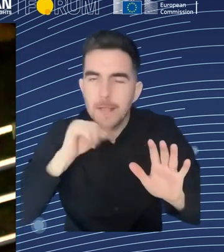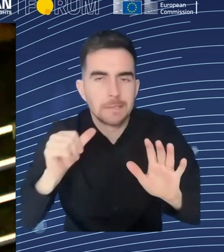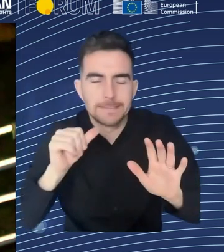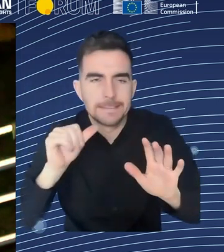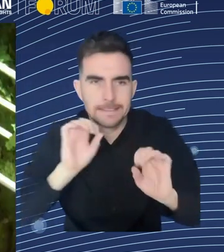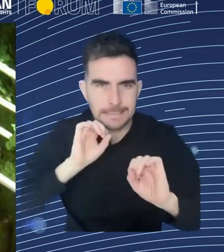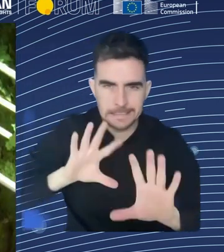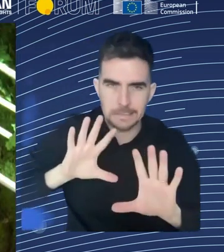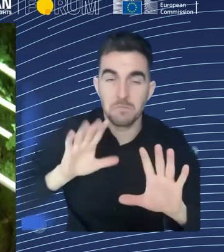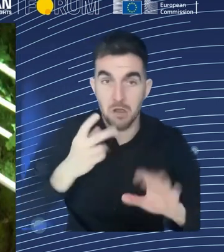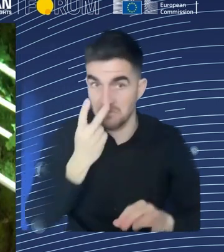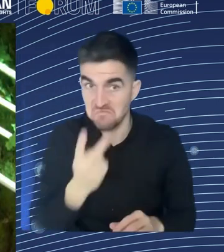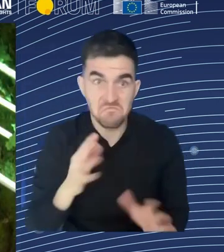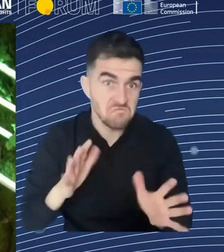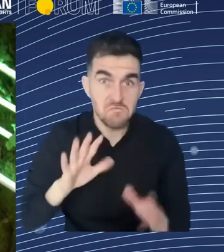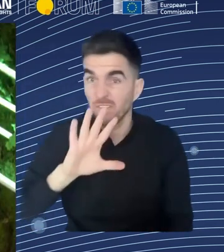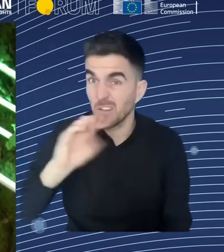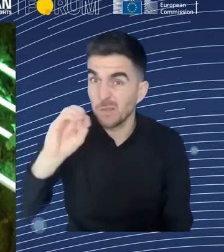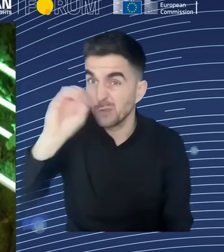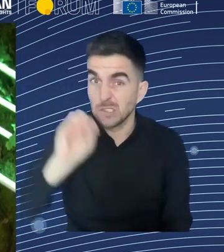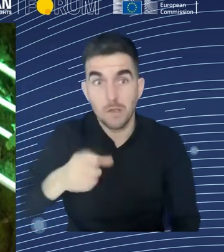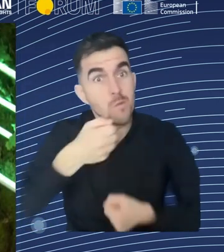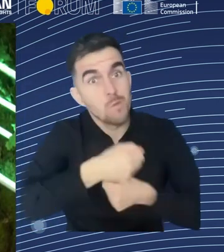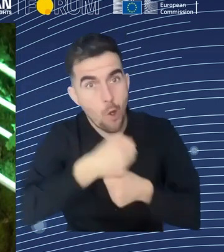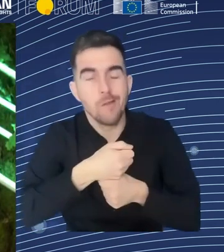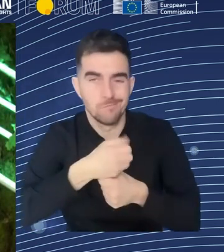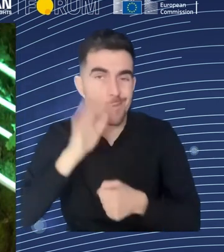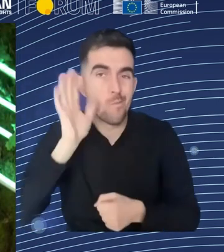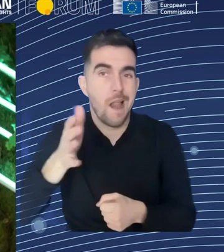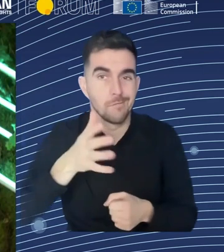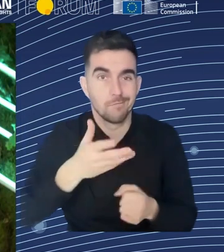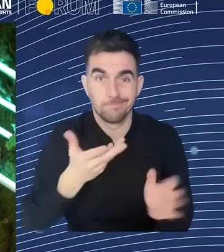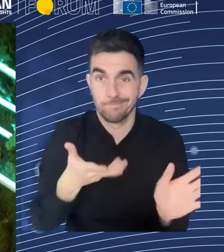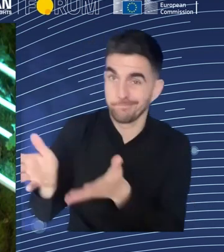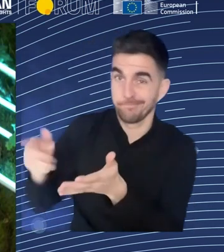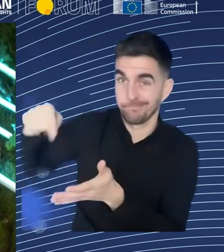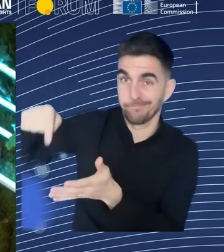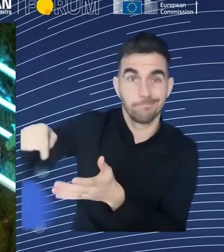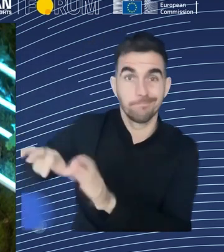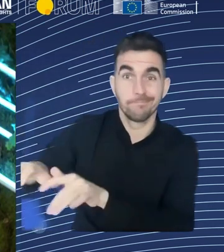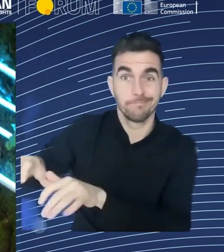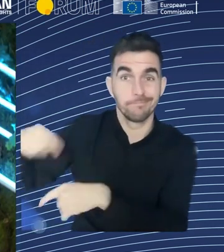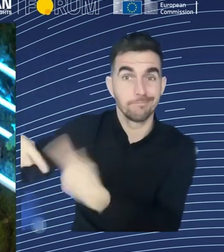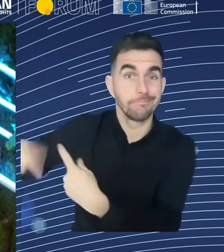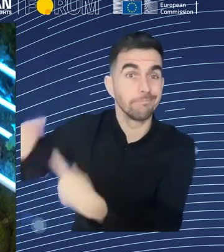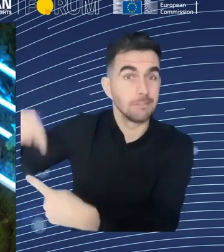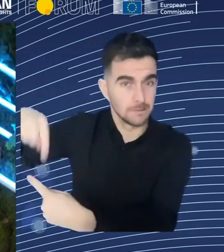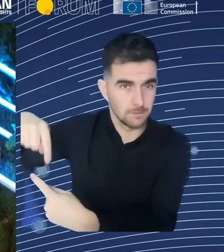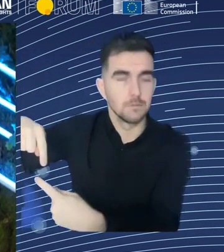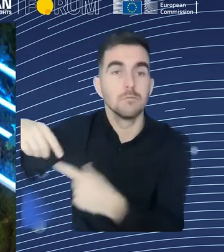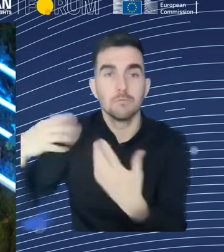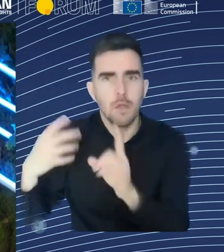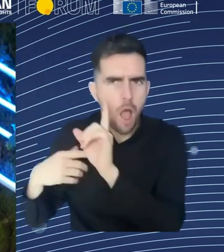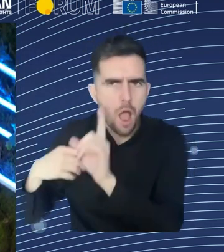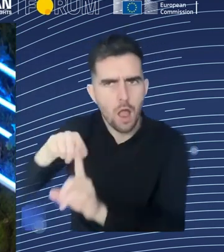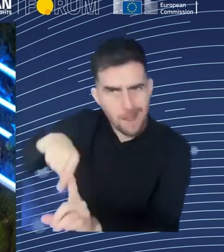Maria, big thanks to you, especially because, you know, you really bring a fresh perspective. Here you are an anthropologist.